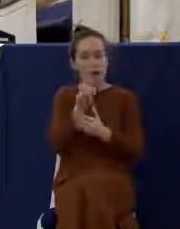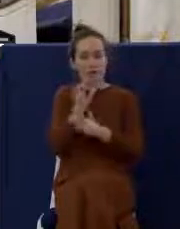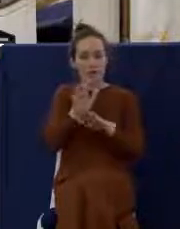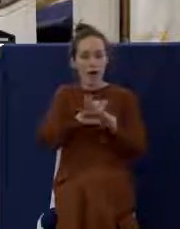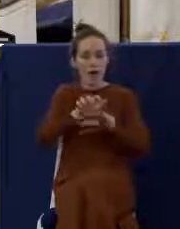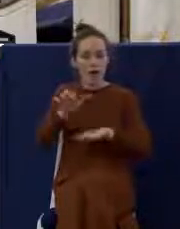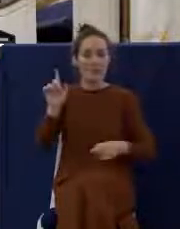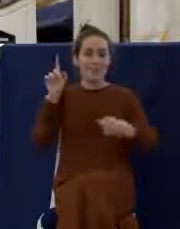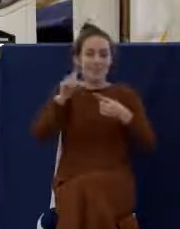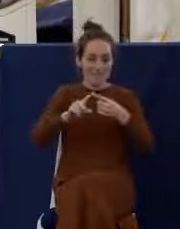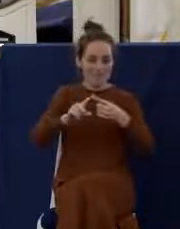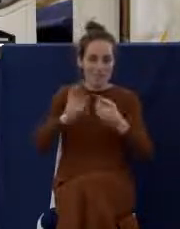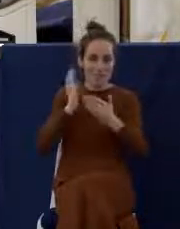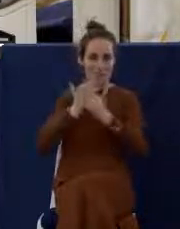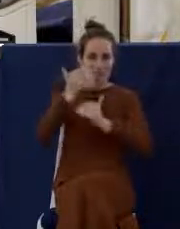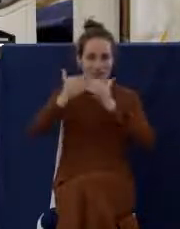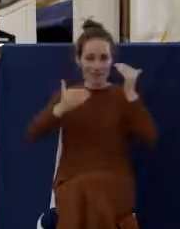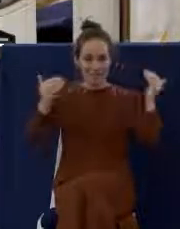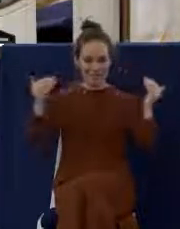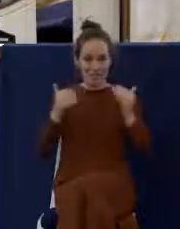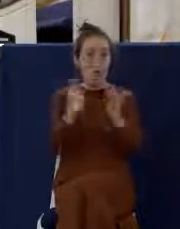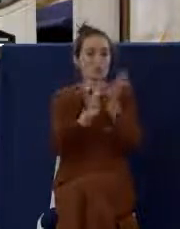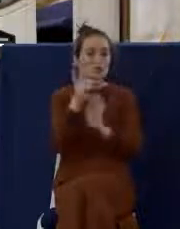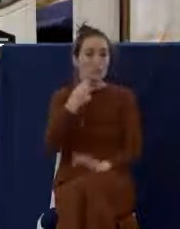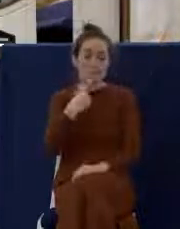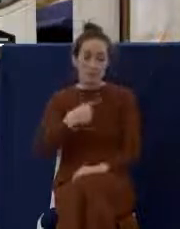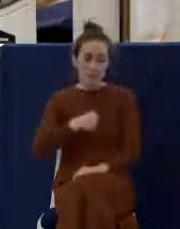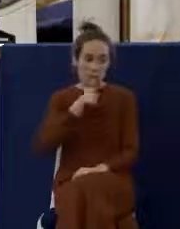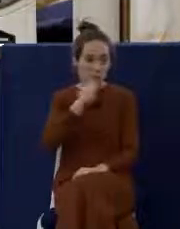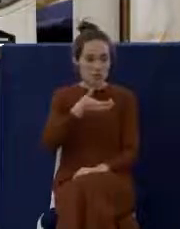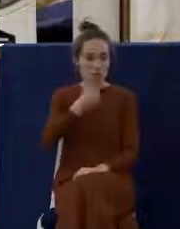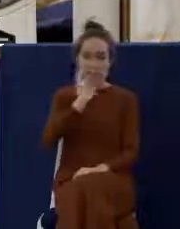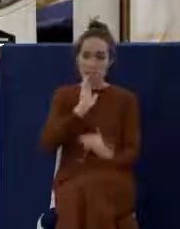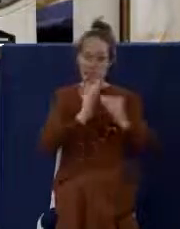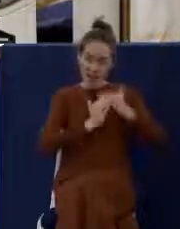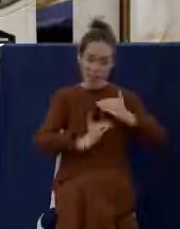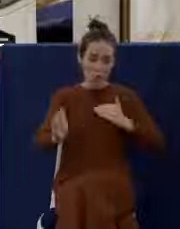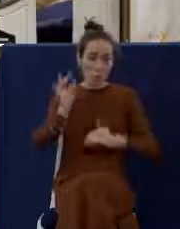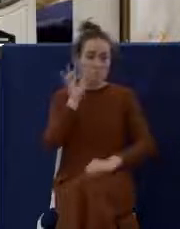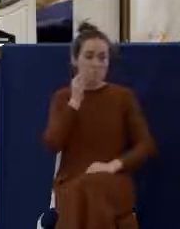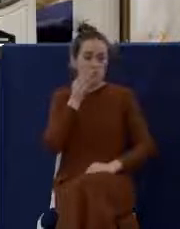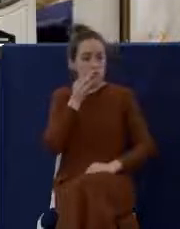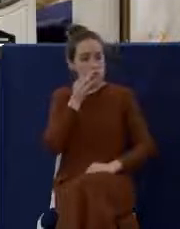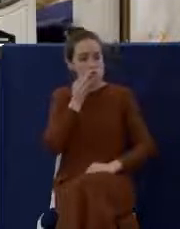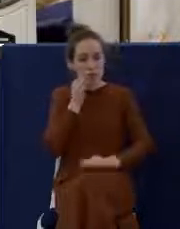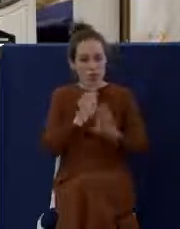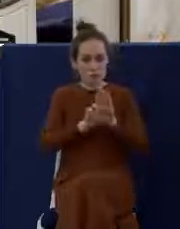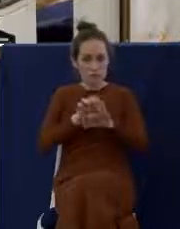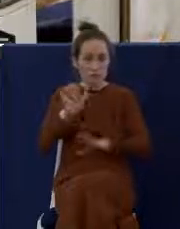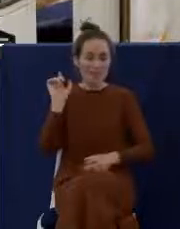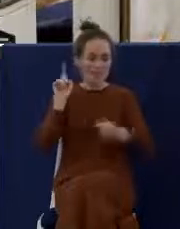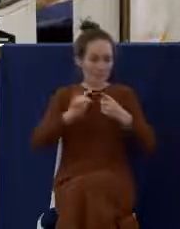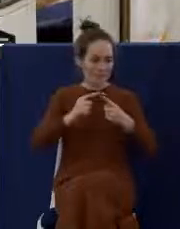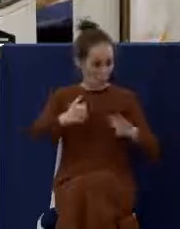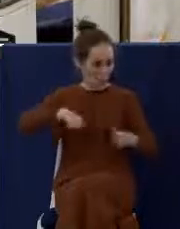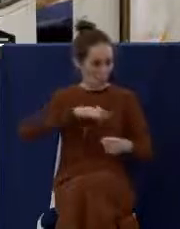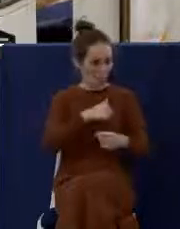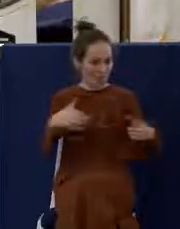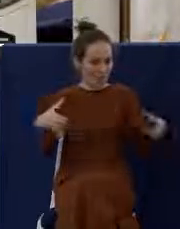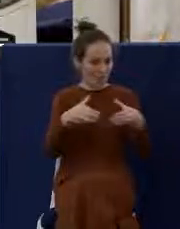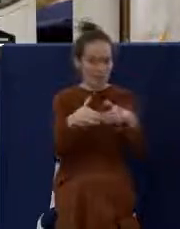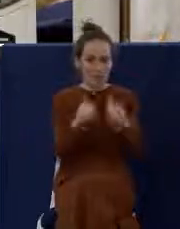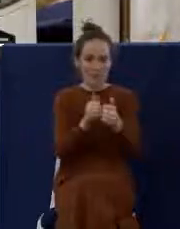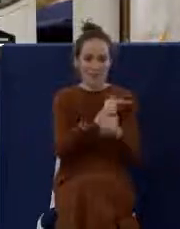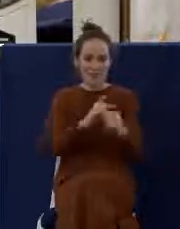the kingdom of God. Jesus told his disciples right there, I'm not going to drink any more fruit of the vine until we're together again one day in the kingdom having